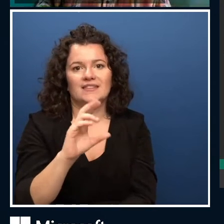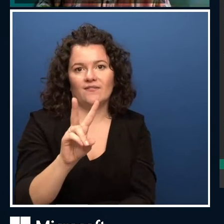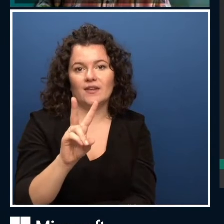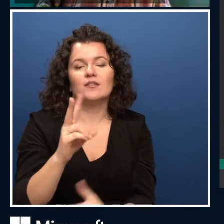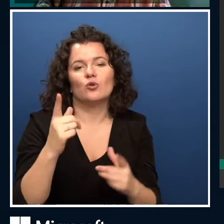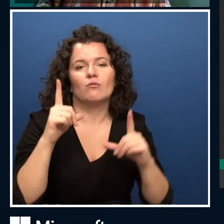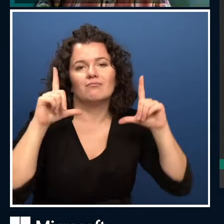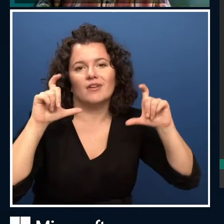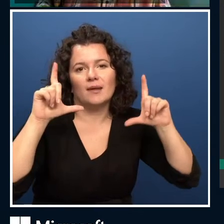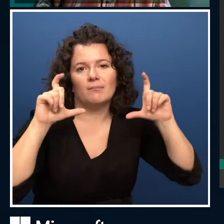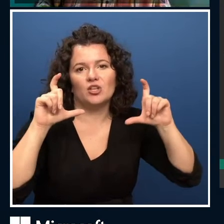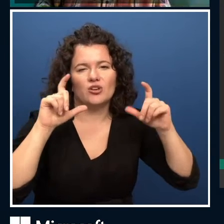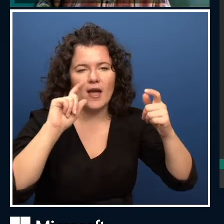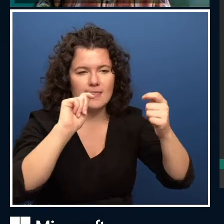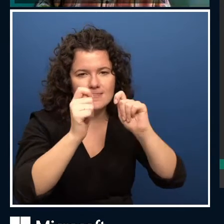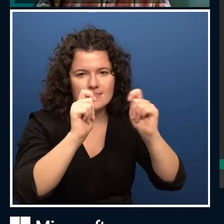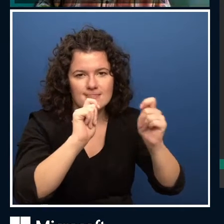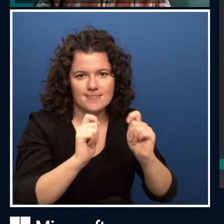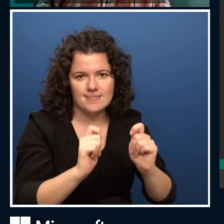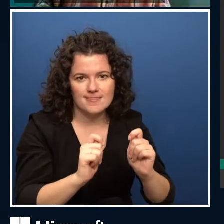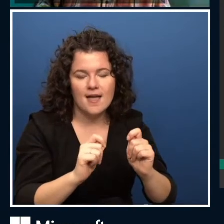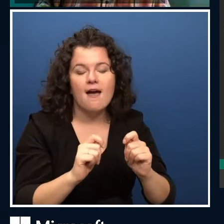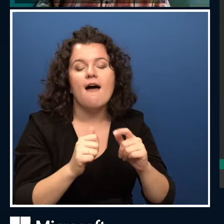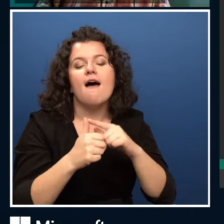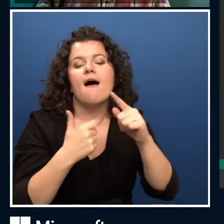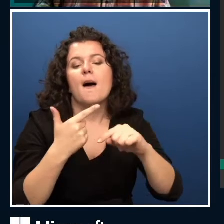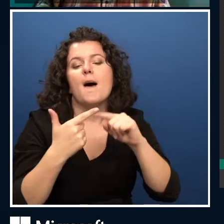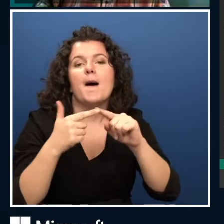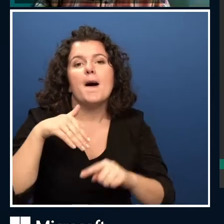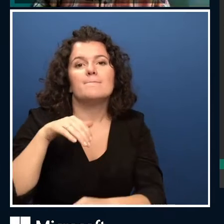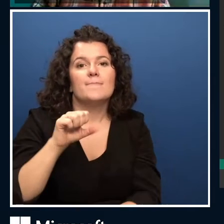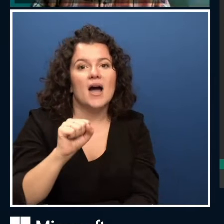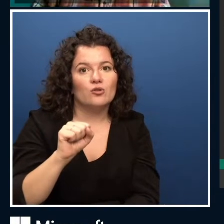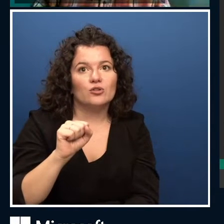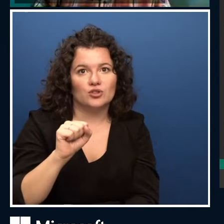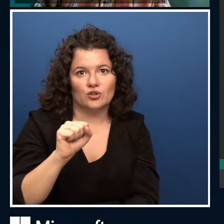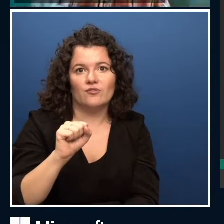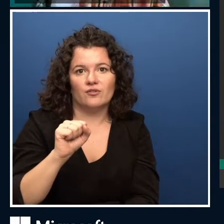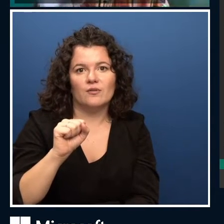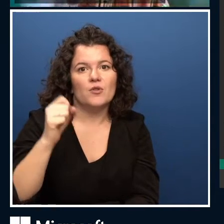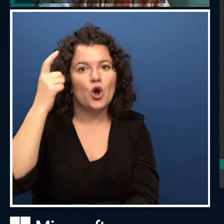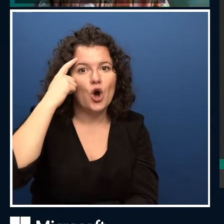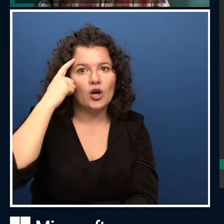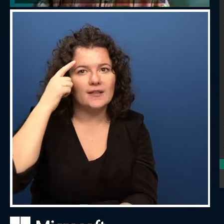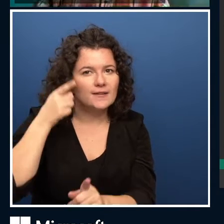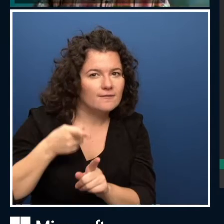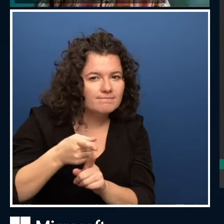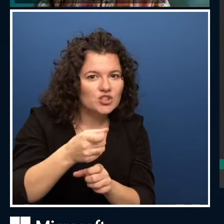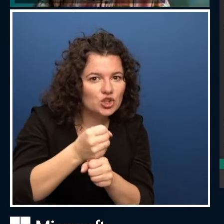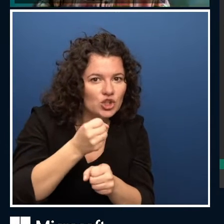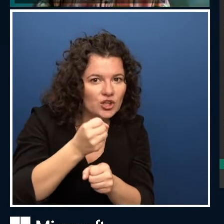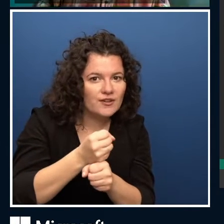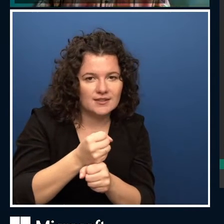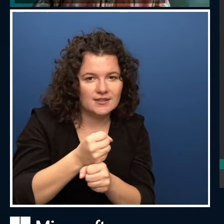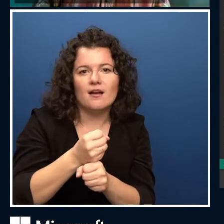And we also need the Microsoft Cognitive Services SDK, Azure SDK library, to call the Cognitive Service.